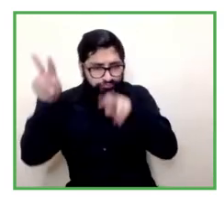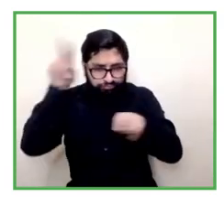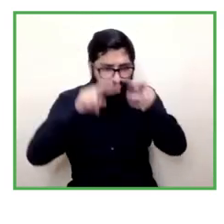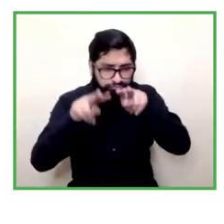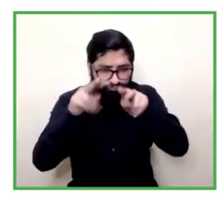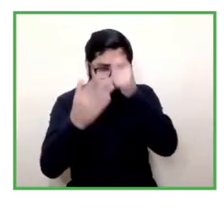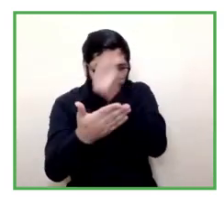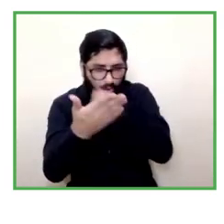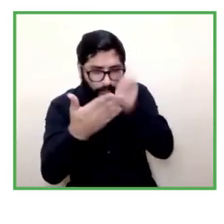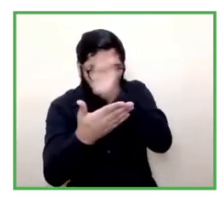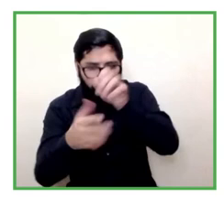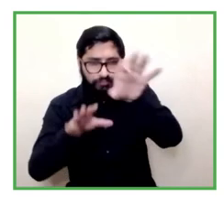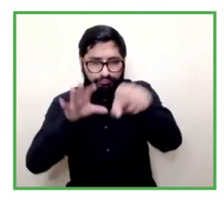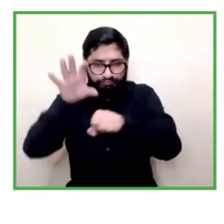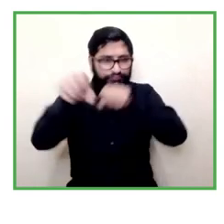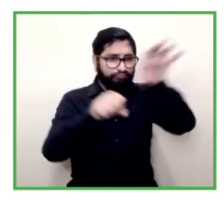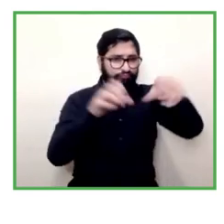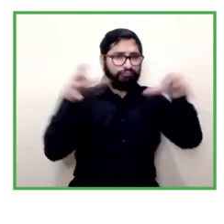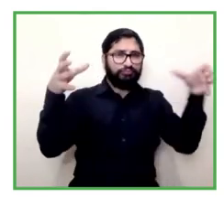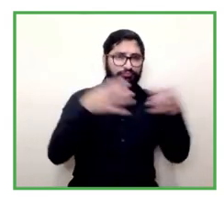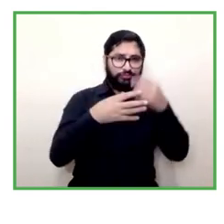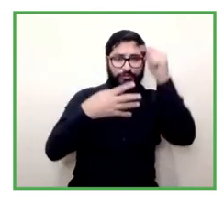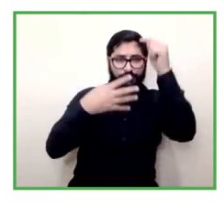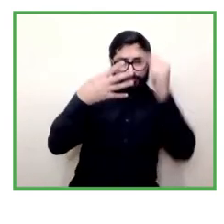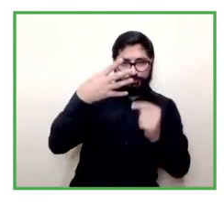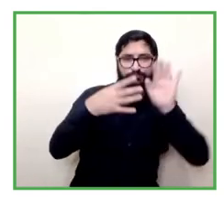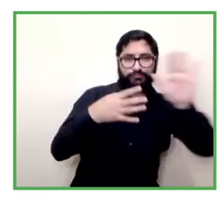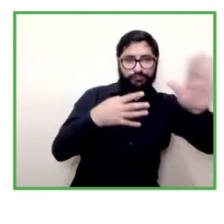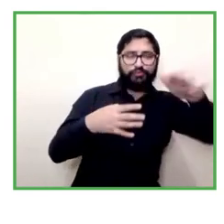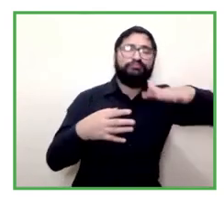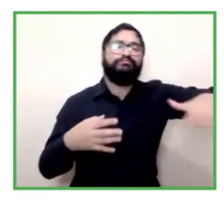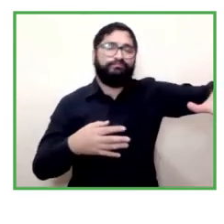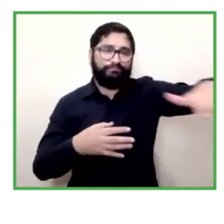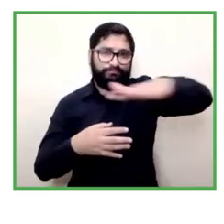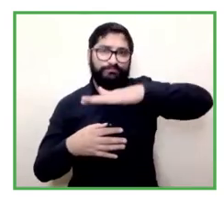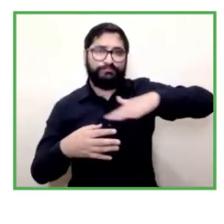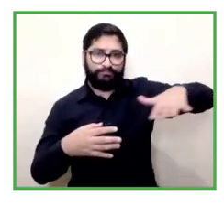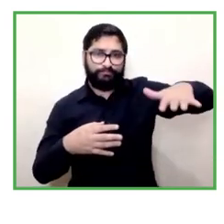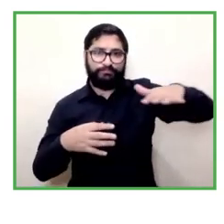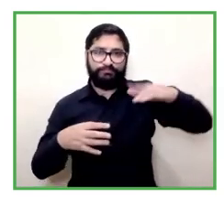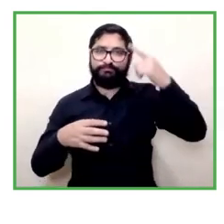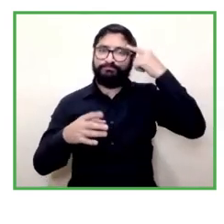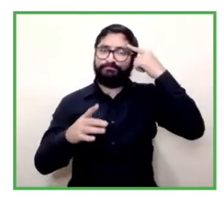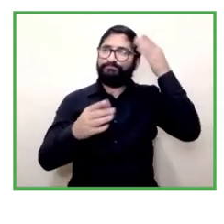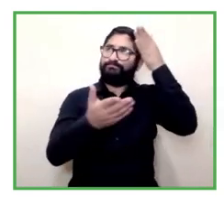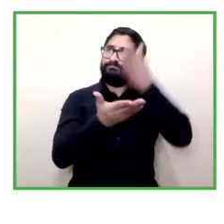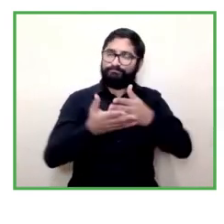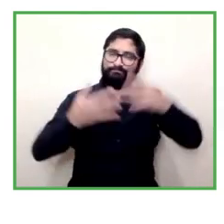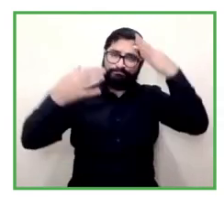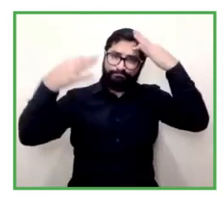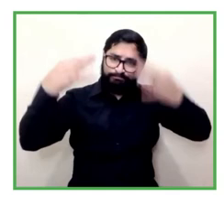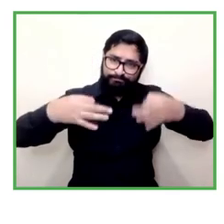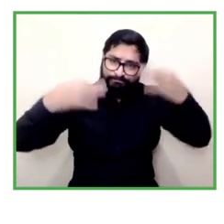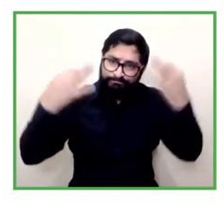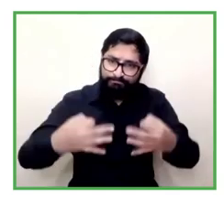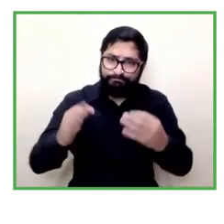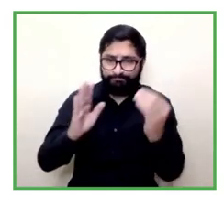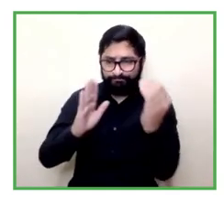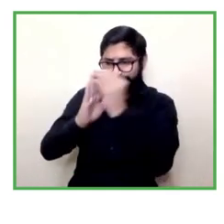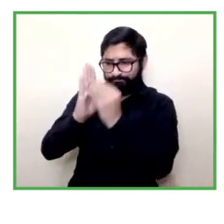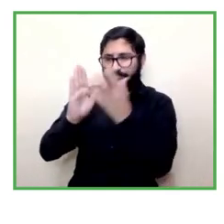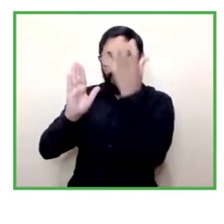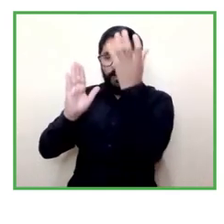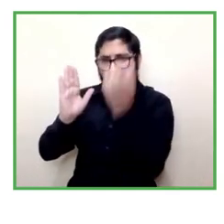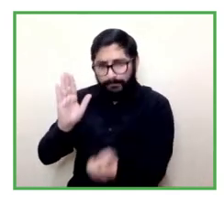sector and define then and according to the vocation of the territories what are the opportunities